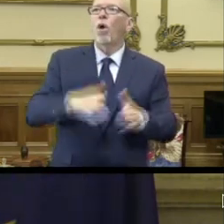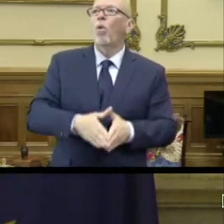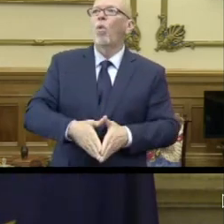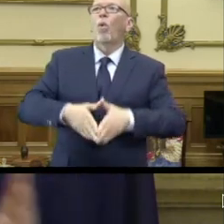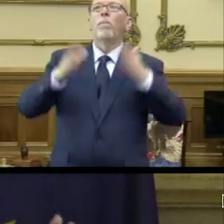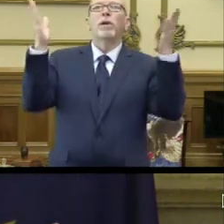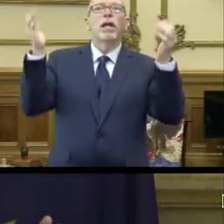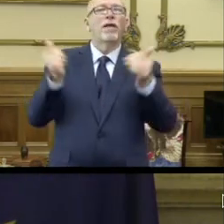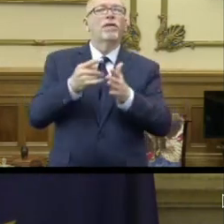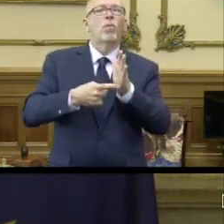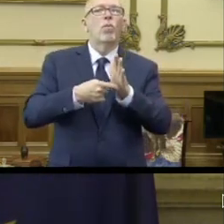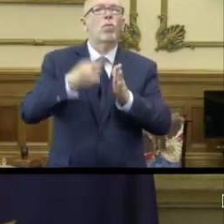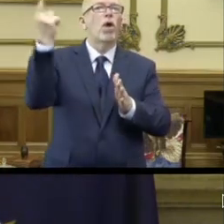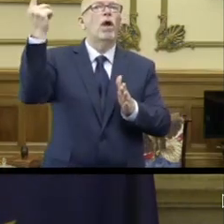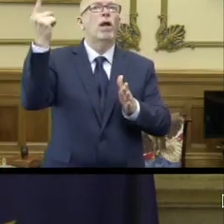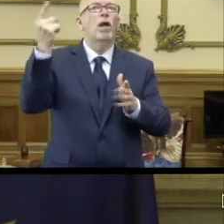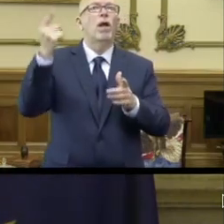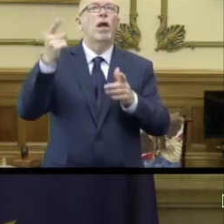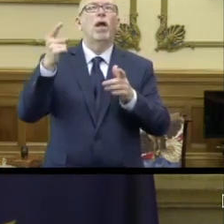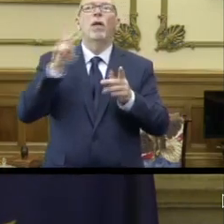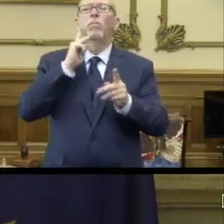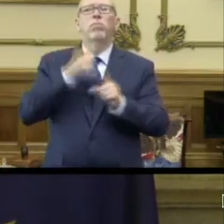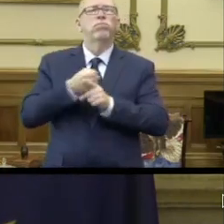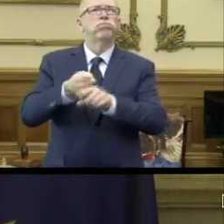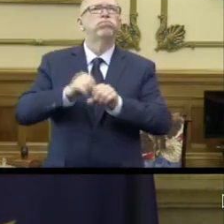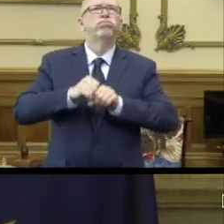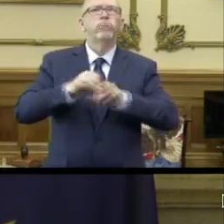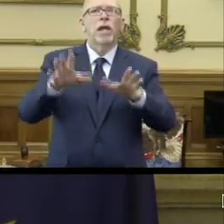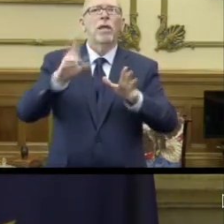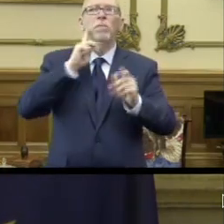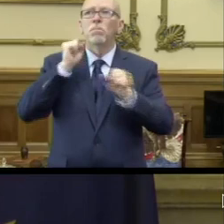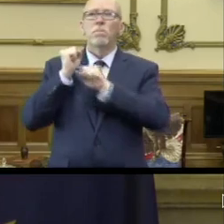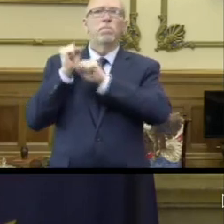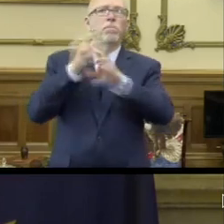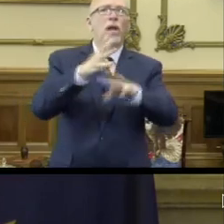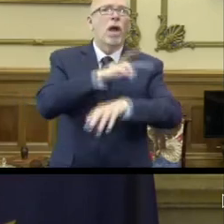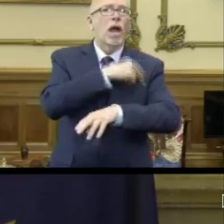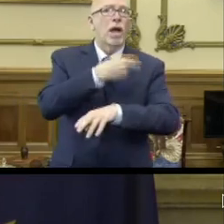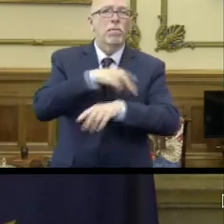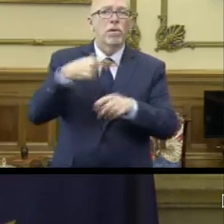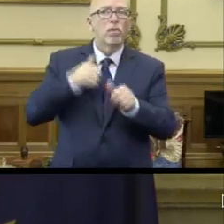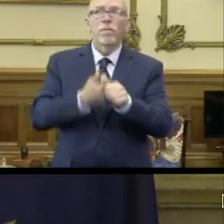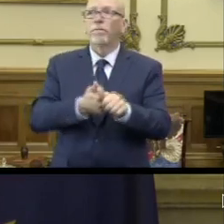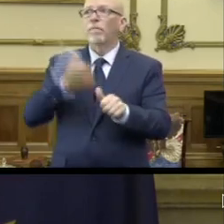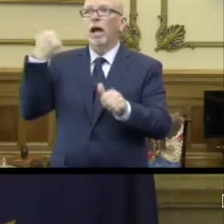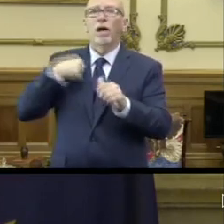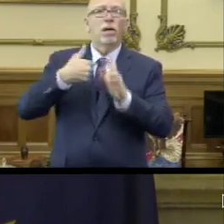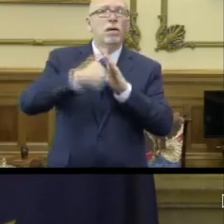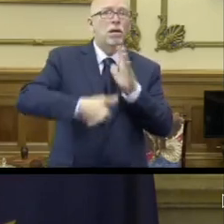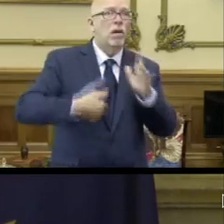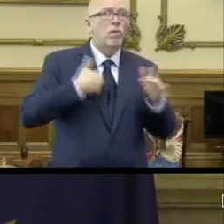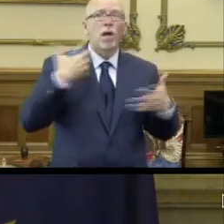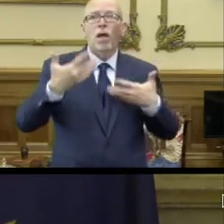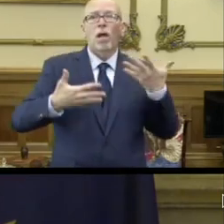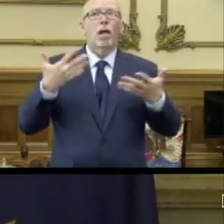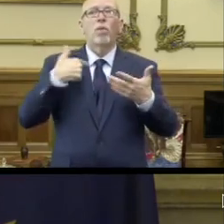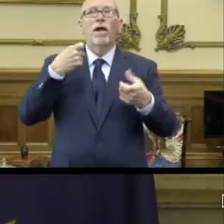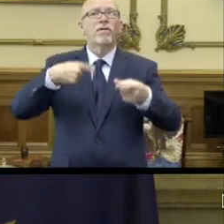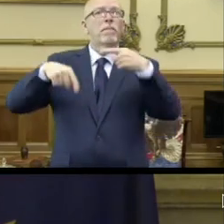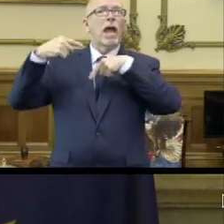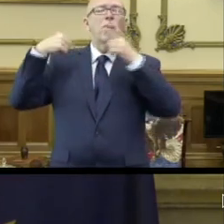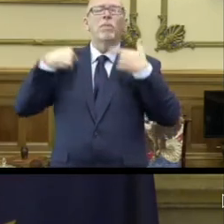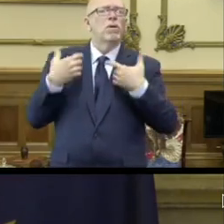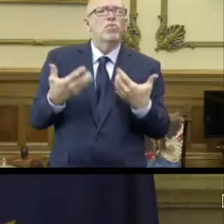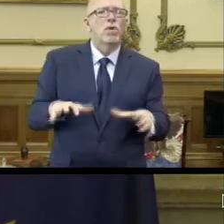all at once and then be rushed and then find ourselves playing catch up and dialing it back. And oh, by the way,